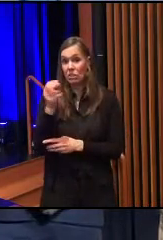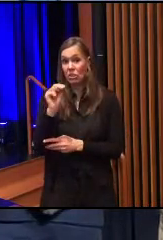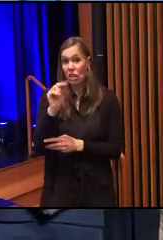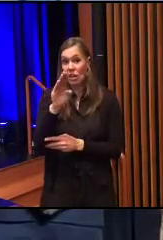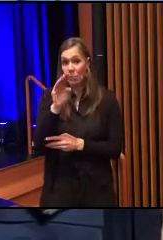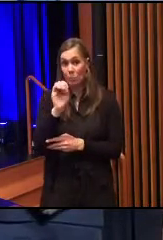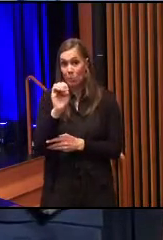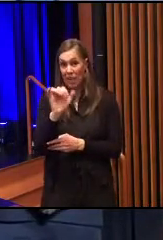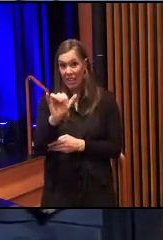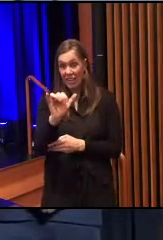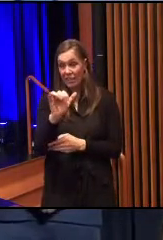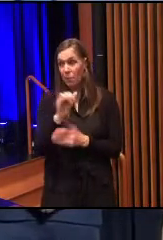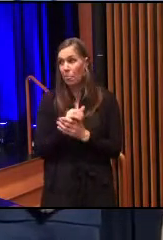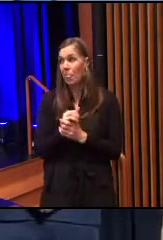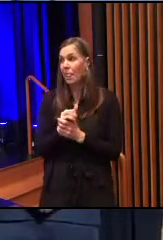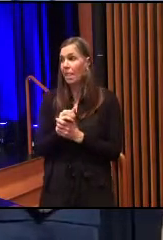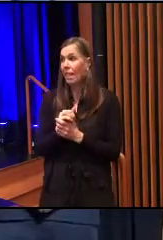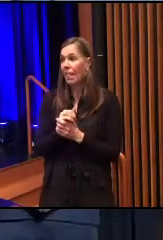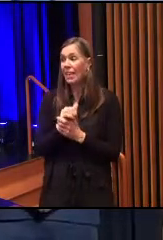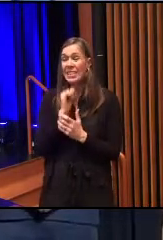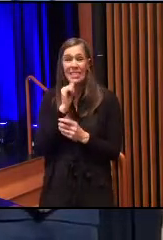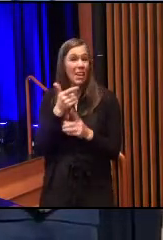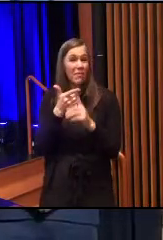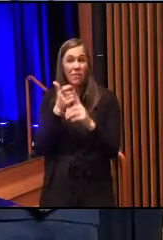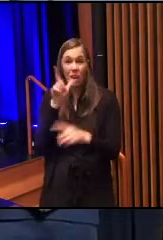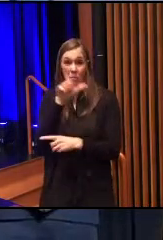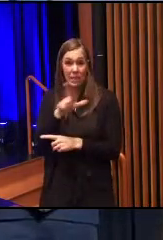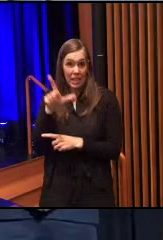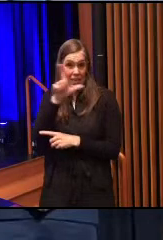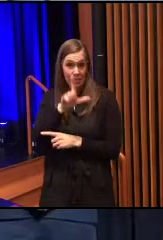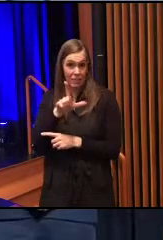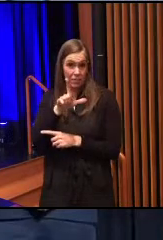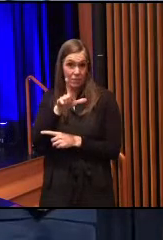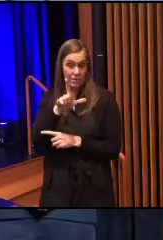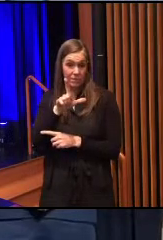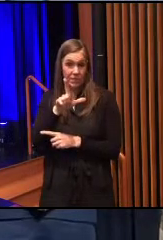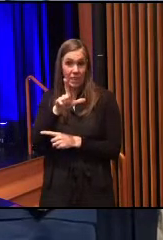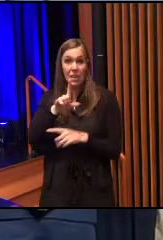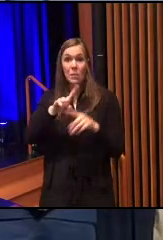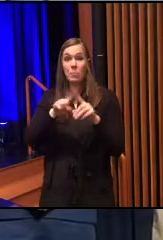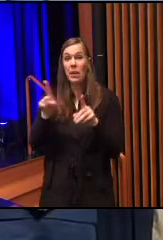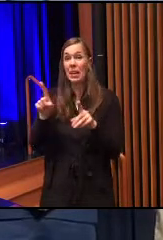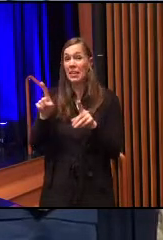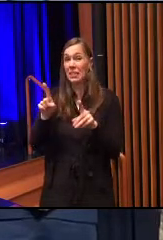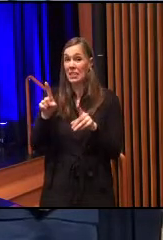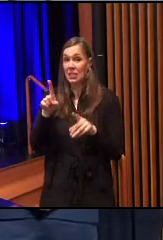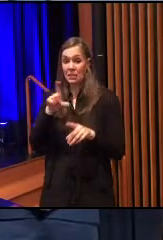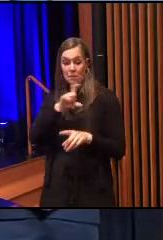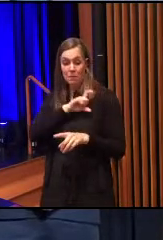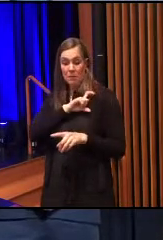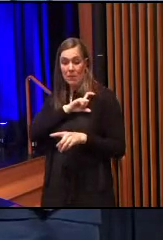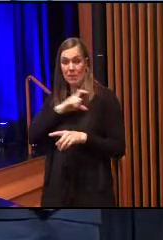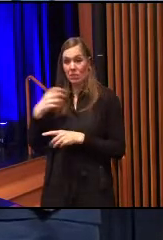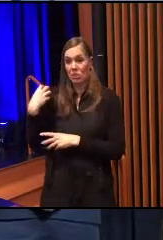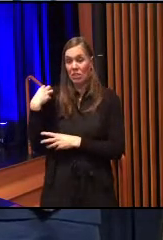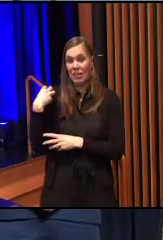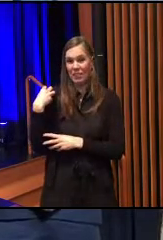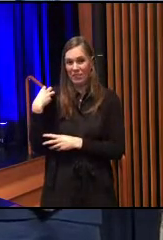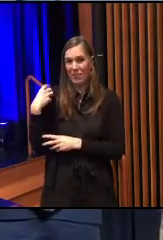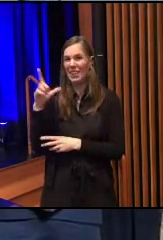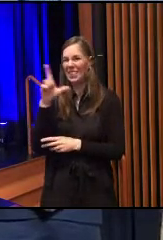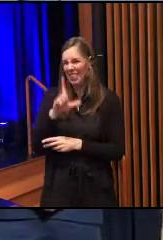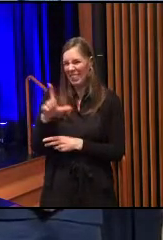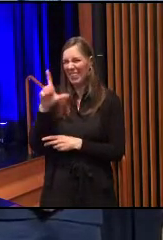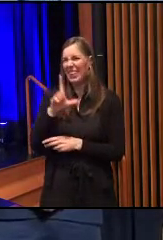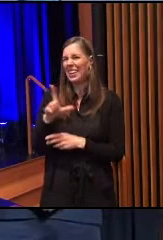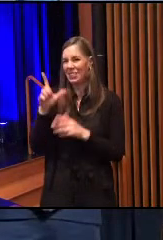Now, Chief is not from Lancaster originally, but Chief is a Lancastrian. When we were